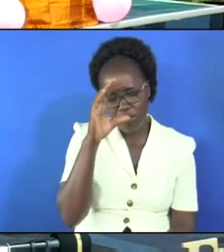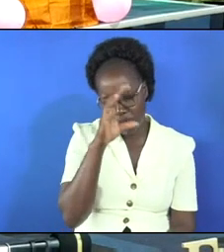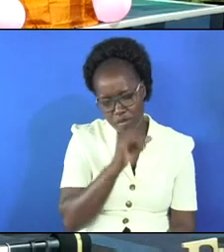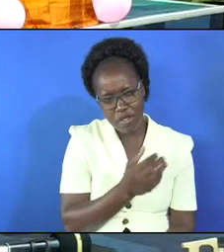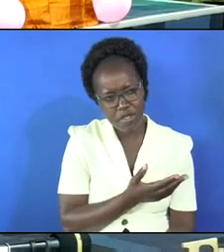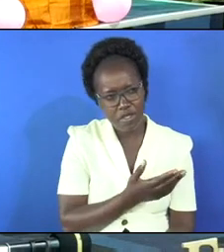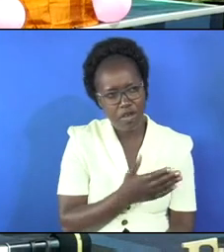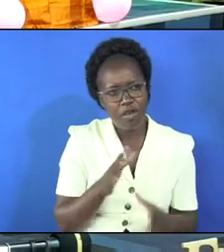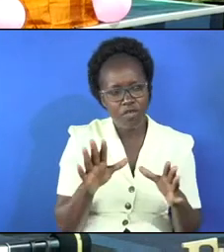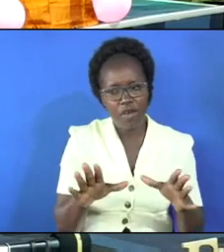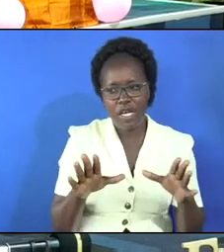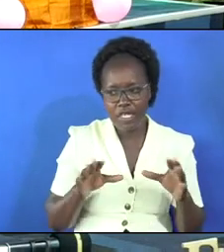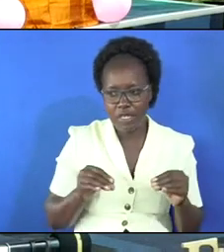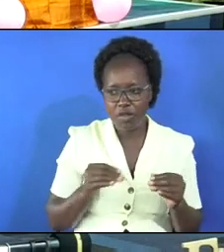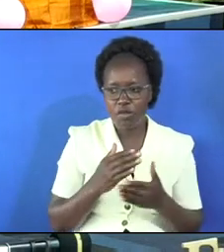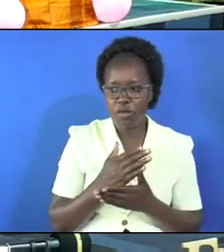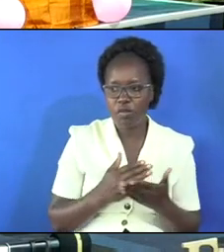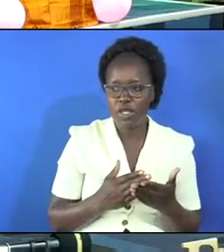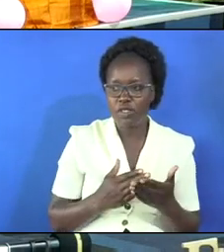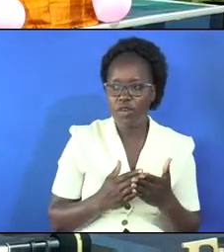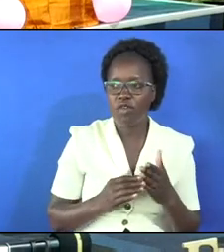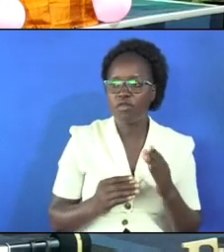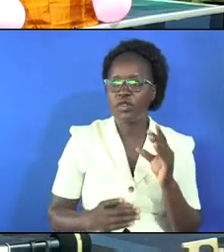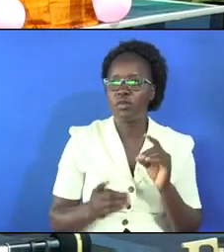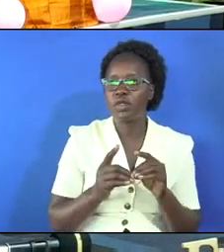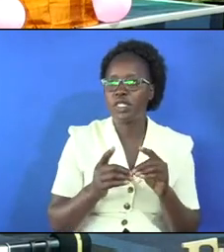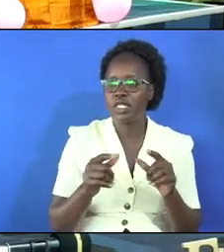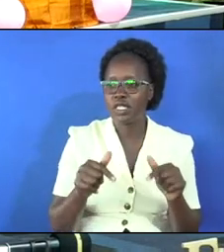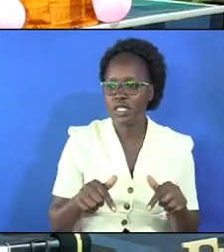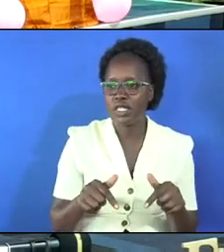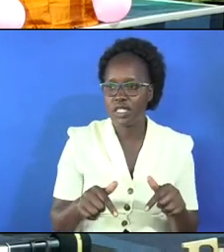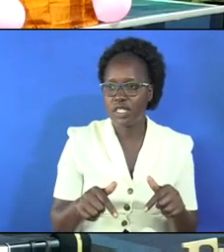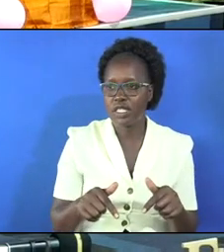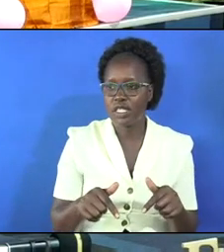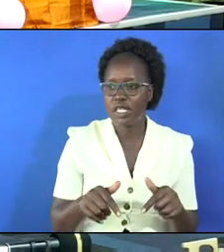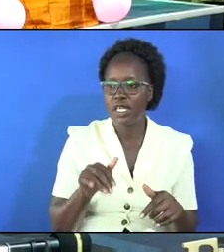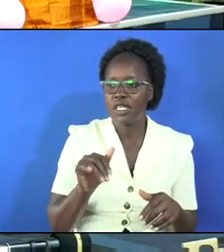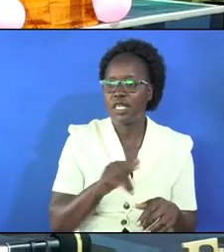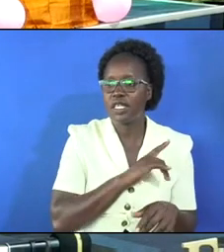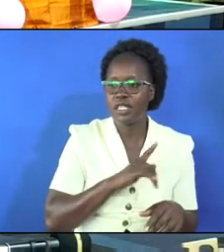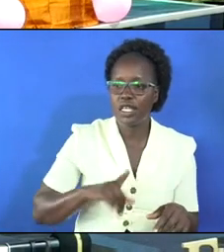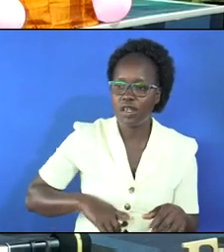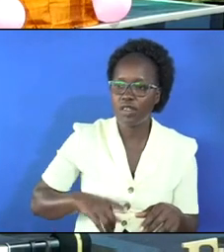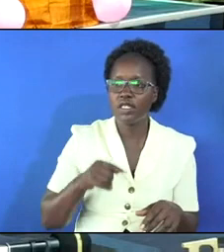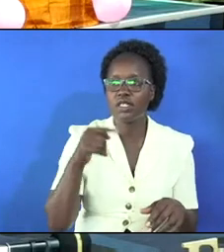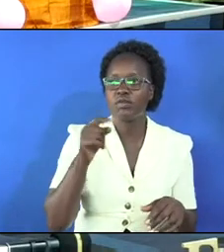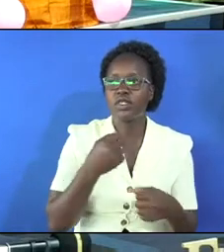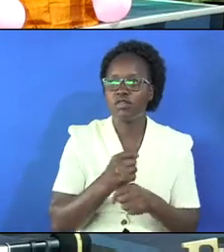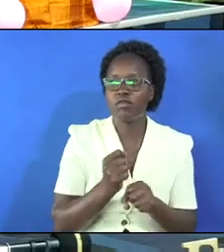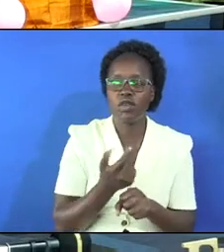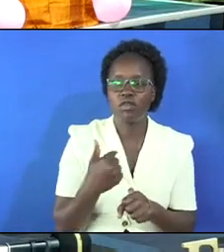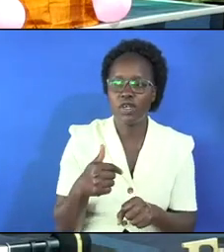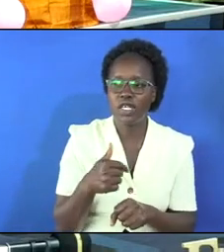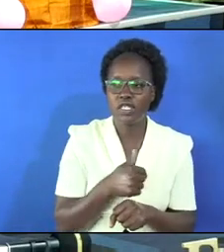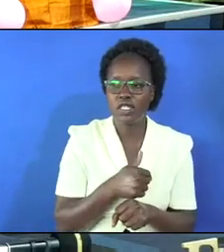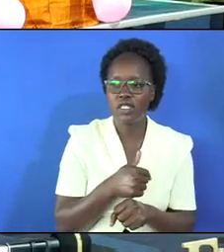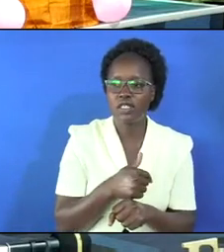for accepting to be part of this meeting that the Lord himself designed for us